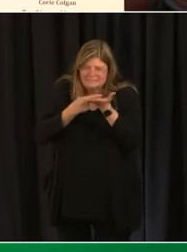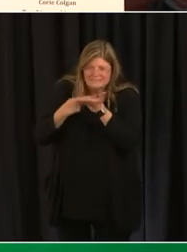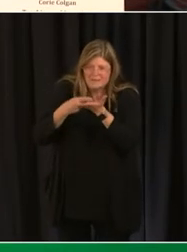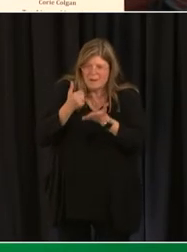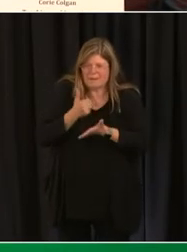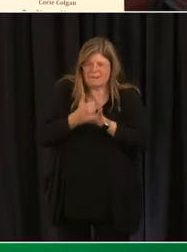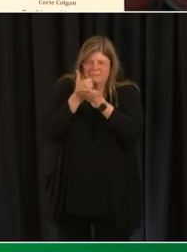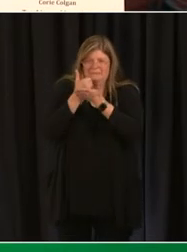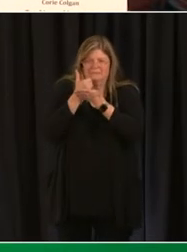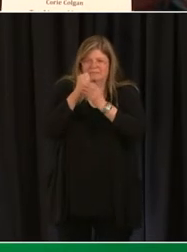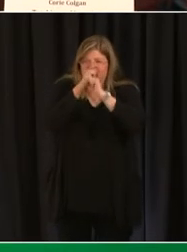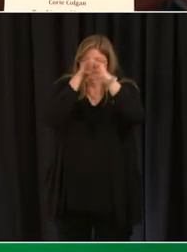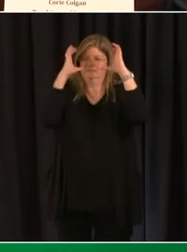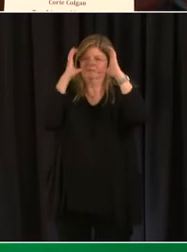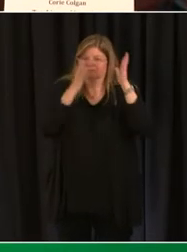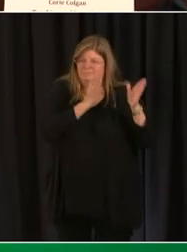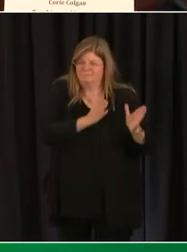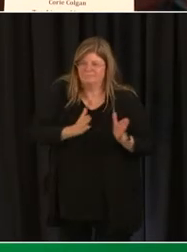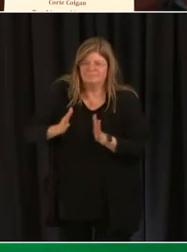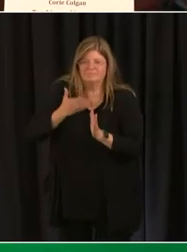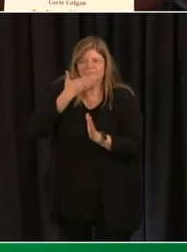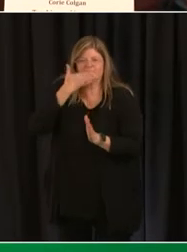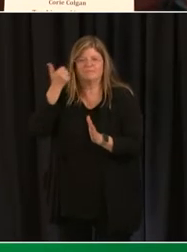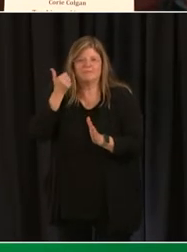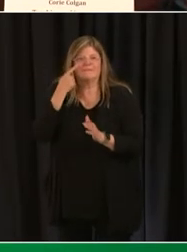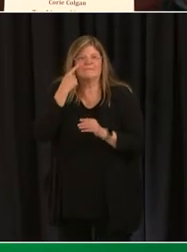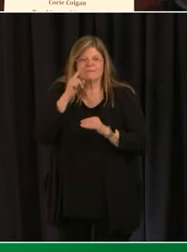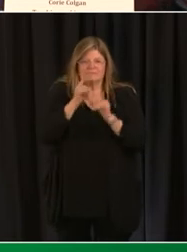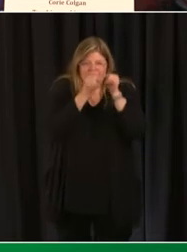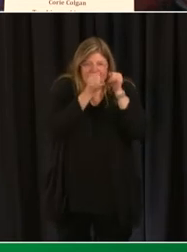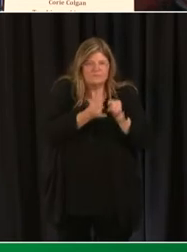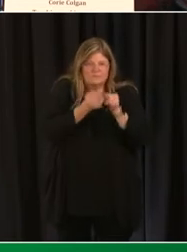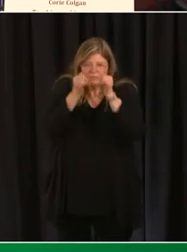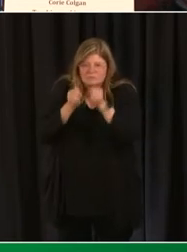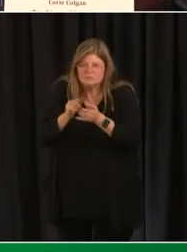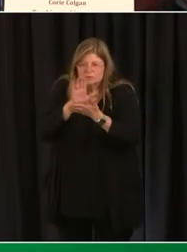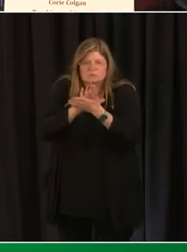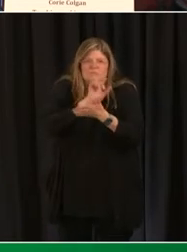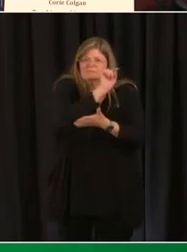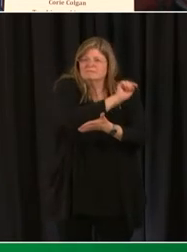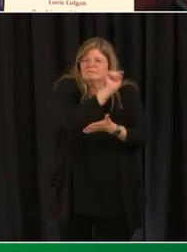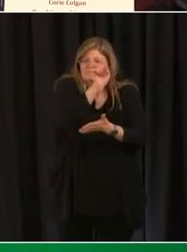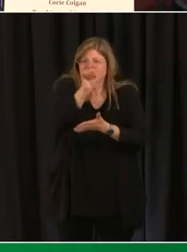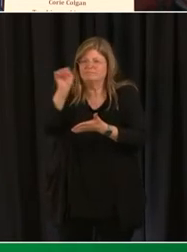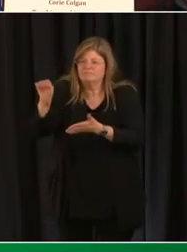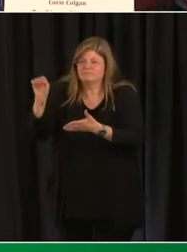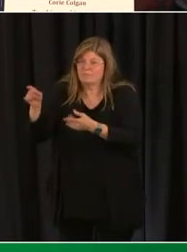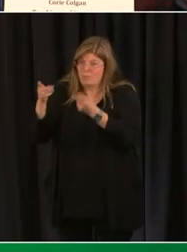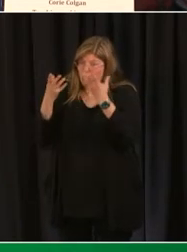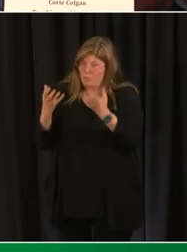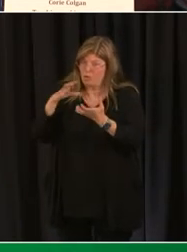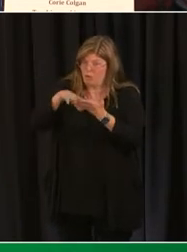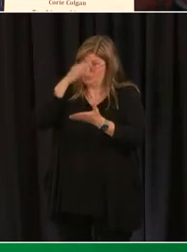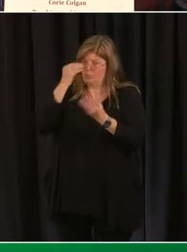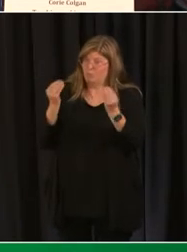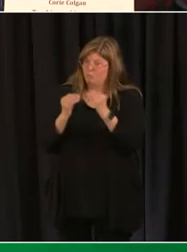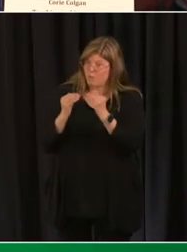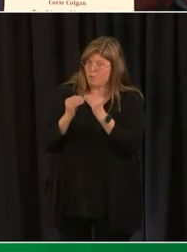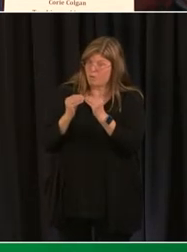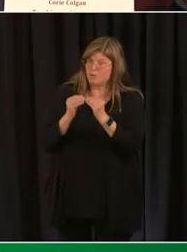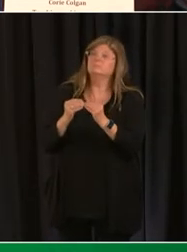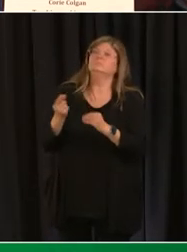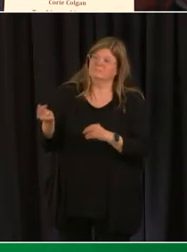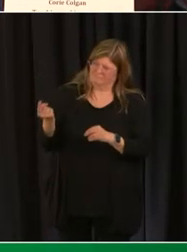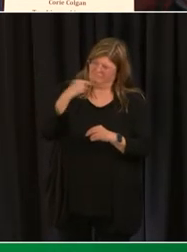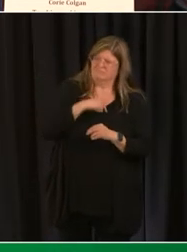that would work best for the individual characteristics for that school. If you are interested to learn more about the specific plan